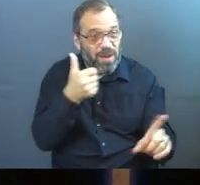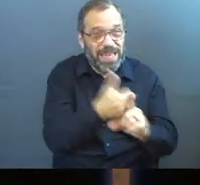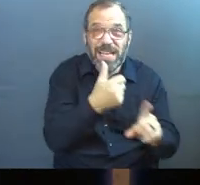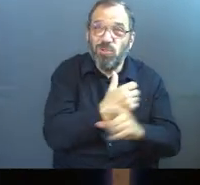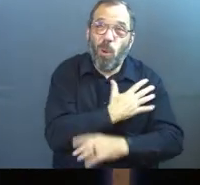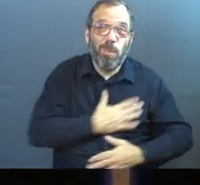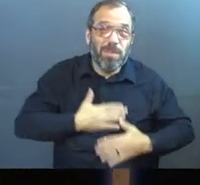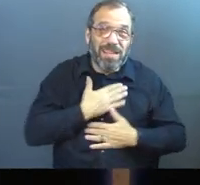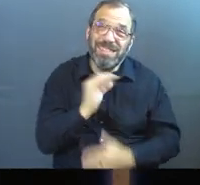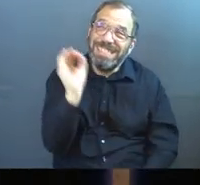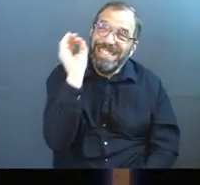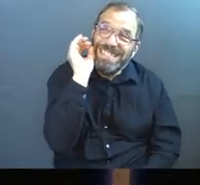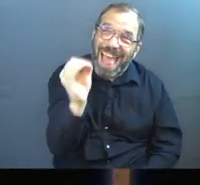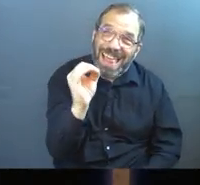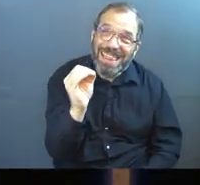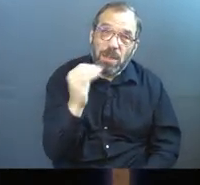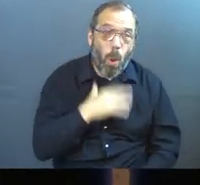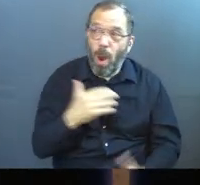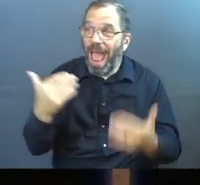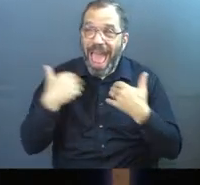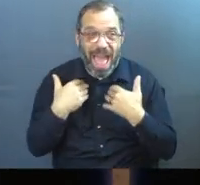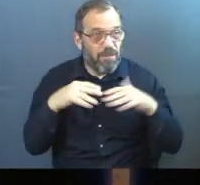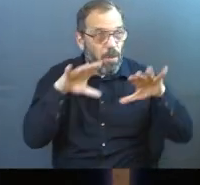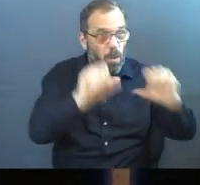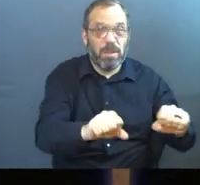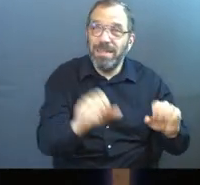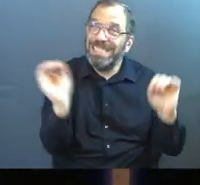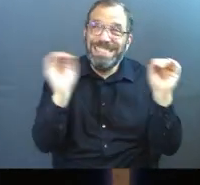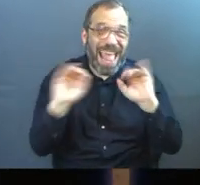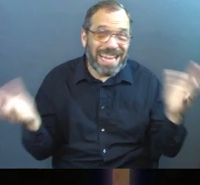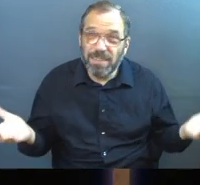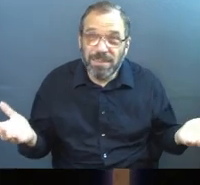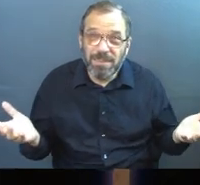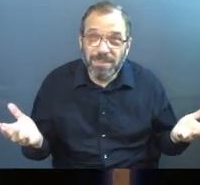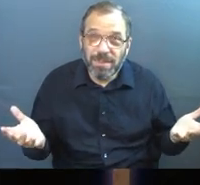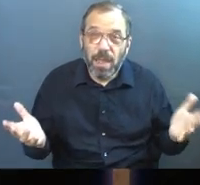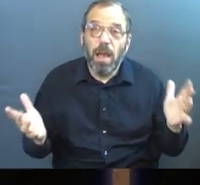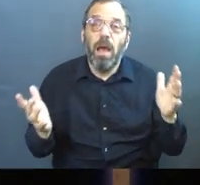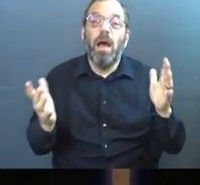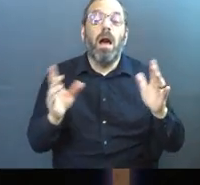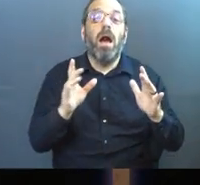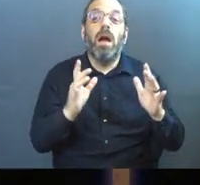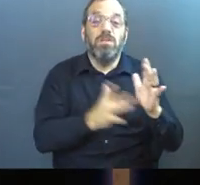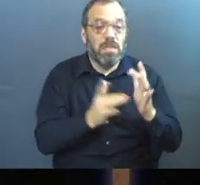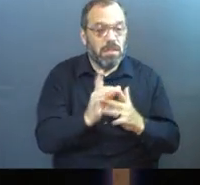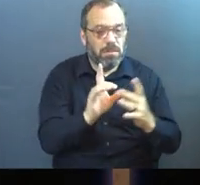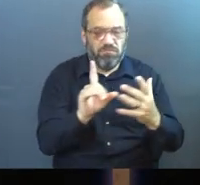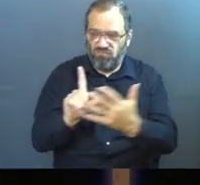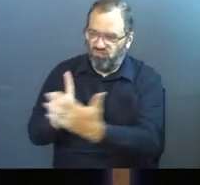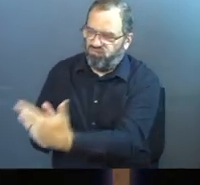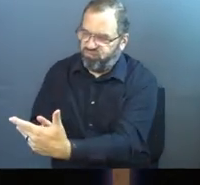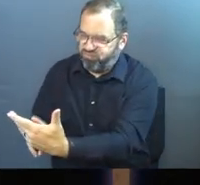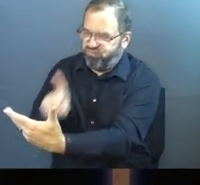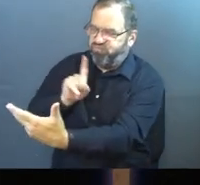his own pleasure. Or trying to possess them or any of it. He just removed himself from all of it.